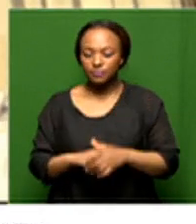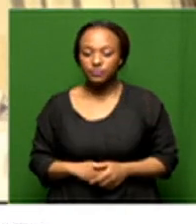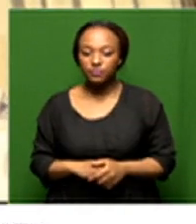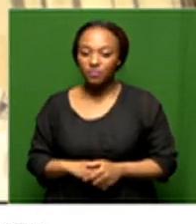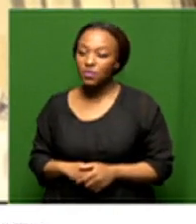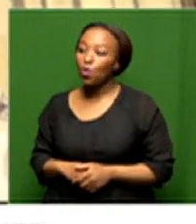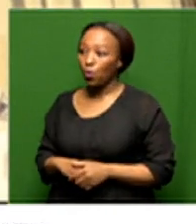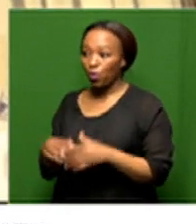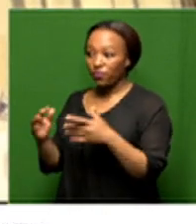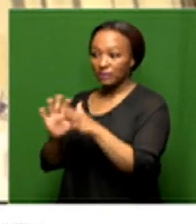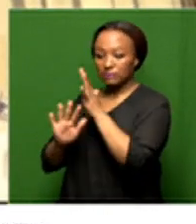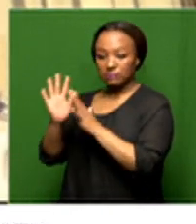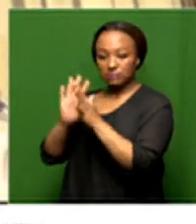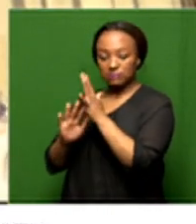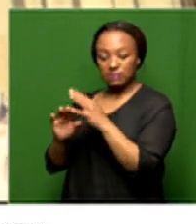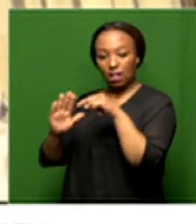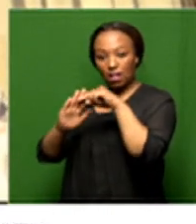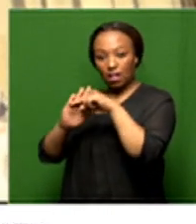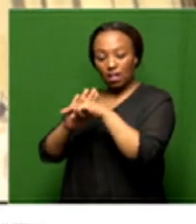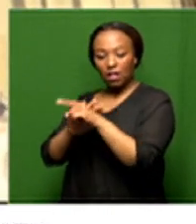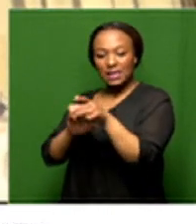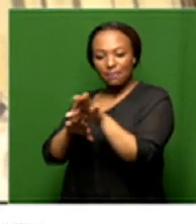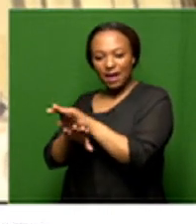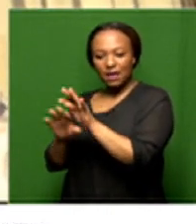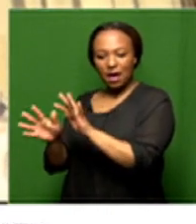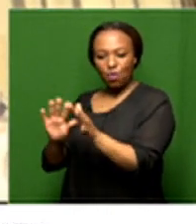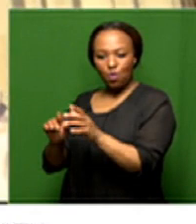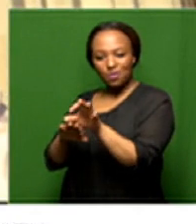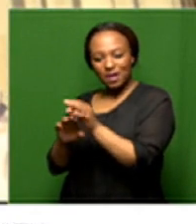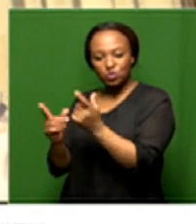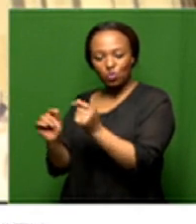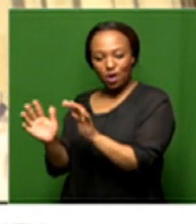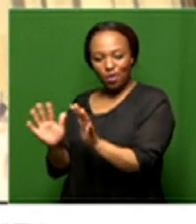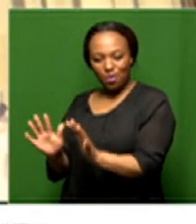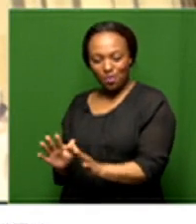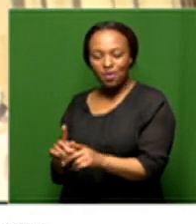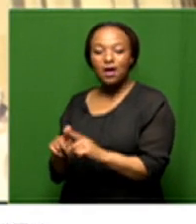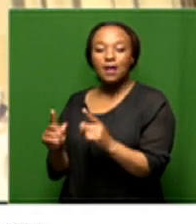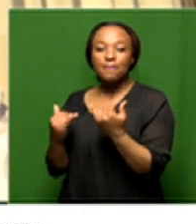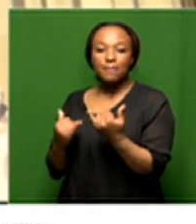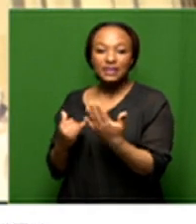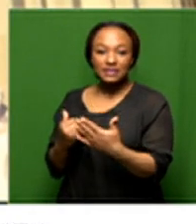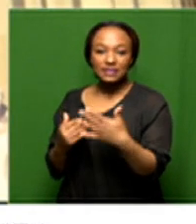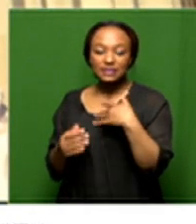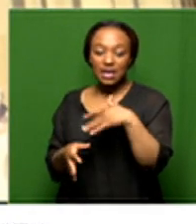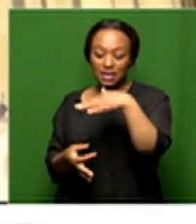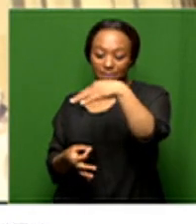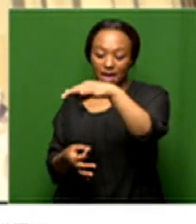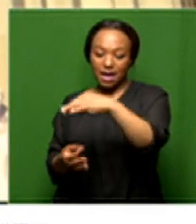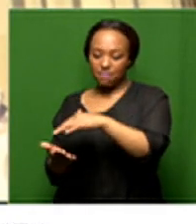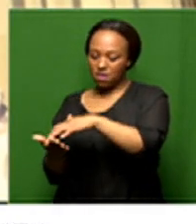a a comprehensive look into what some of the plans are and and how you plan on doing this but you know on paper